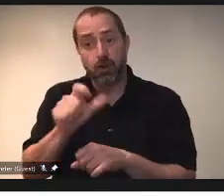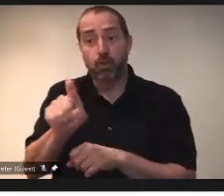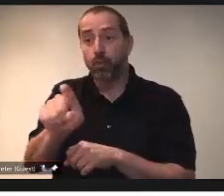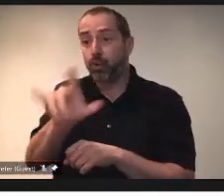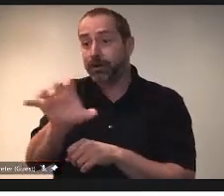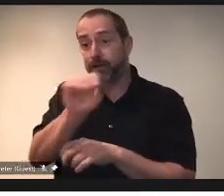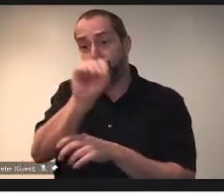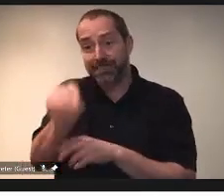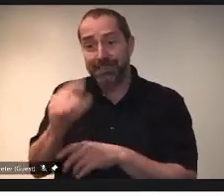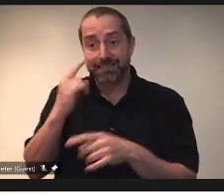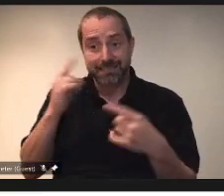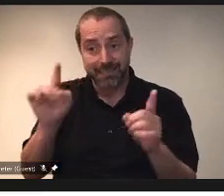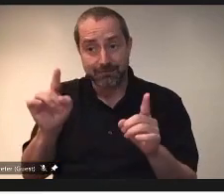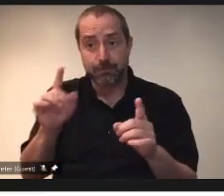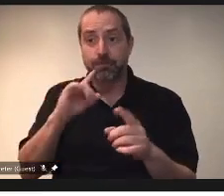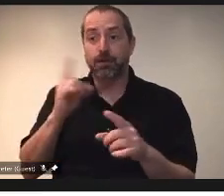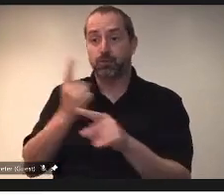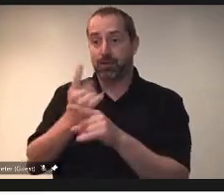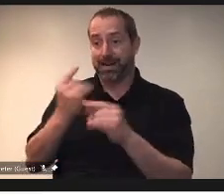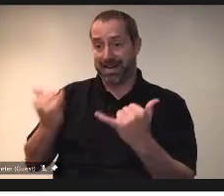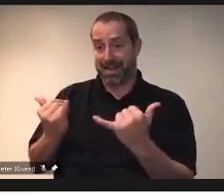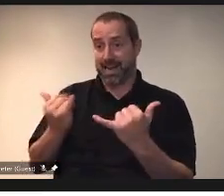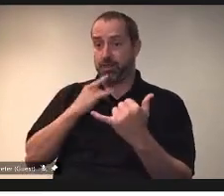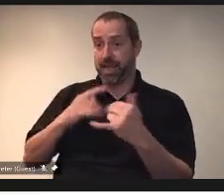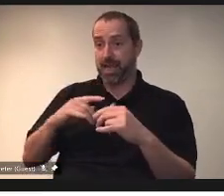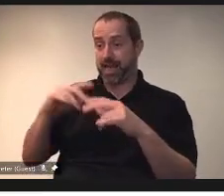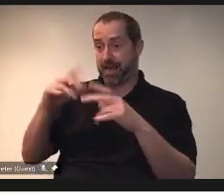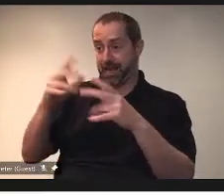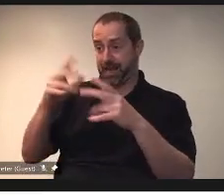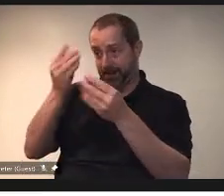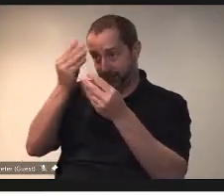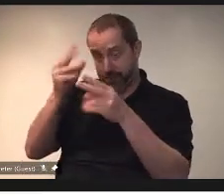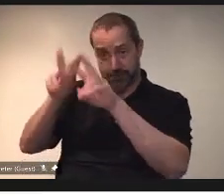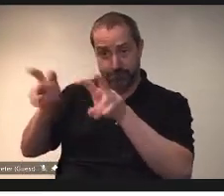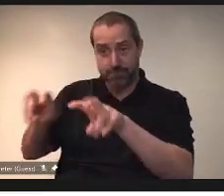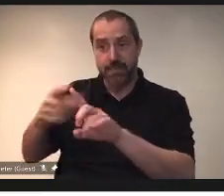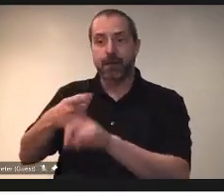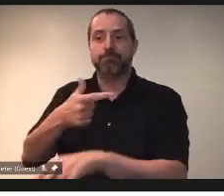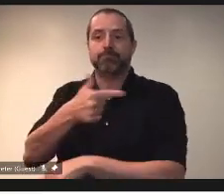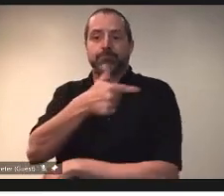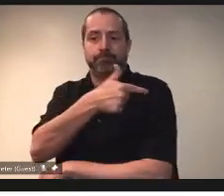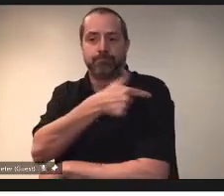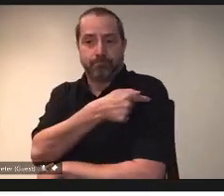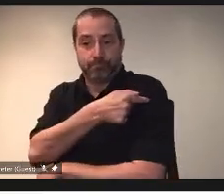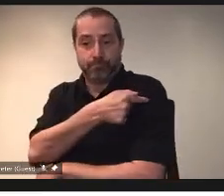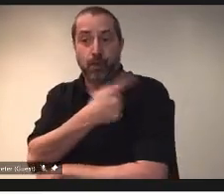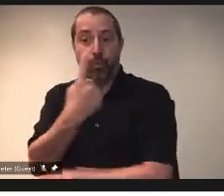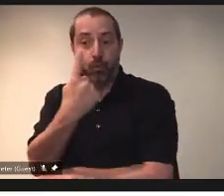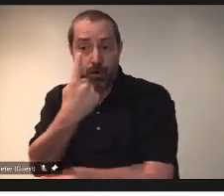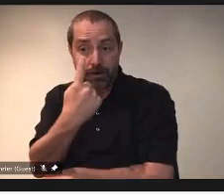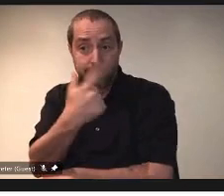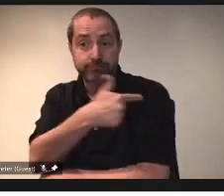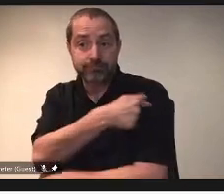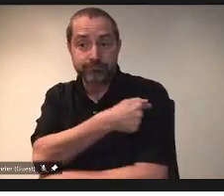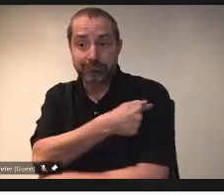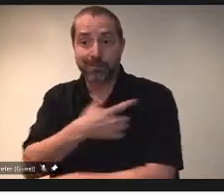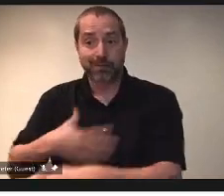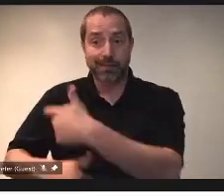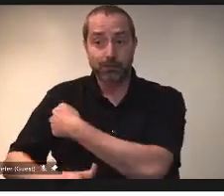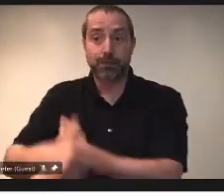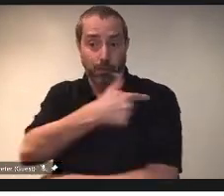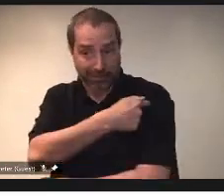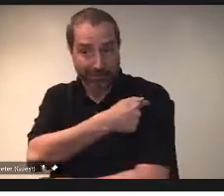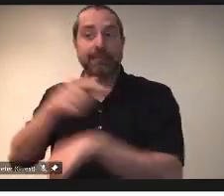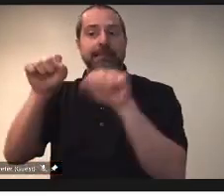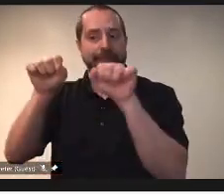dose only, it does continue to show that even a single dose provides good protection. But of course, we also have to focus and